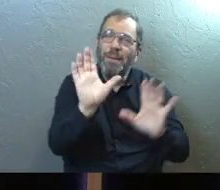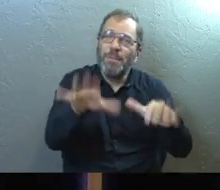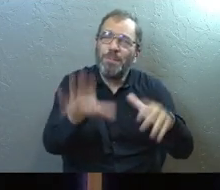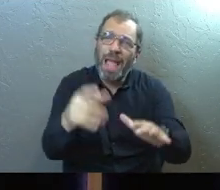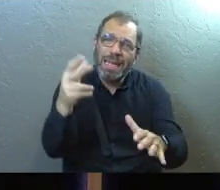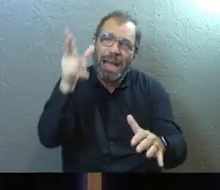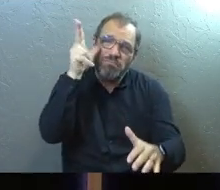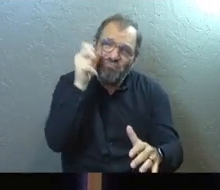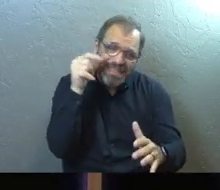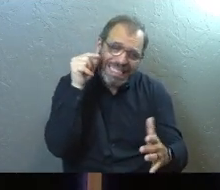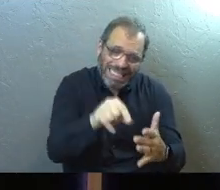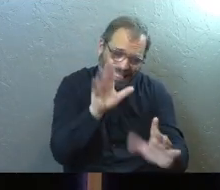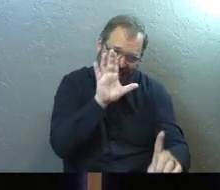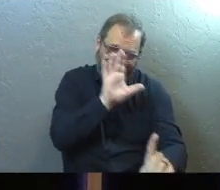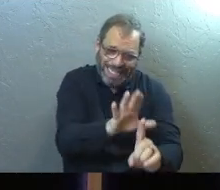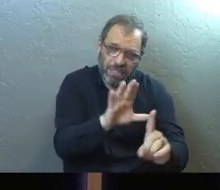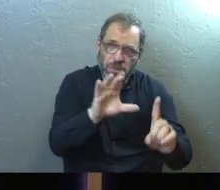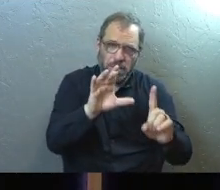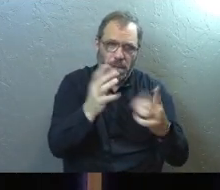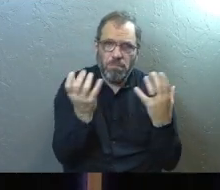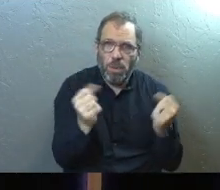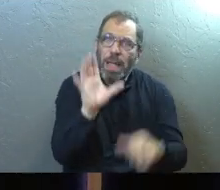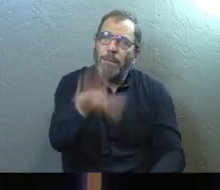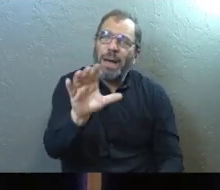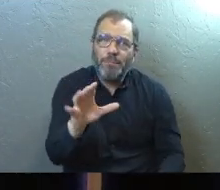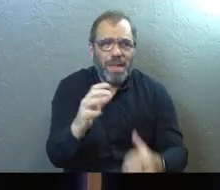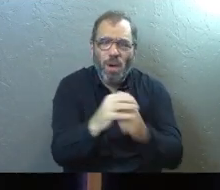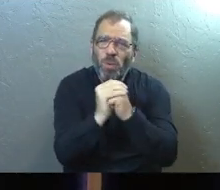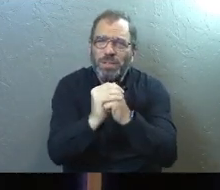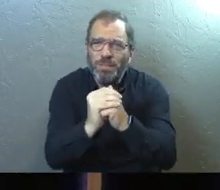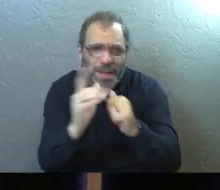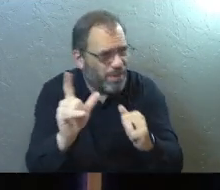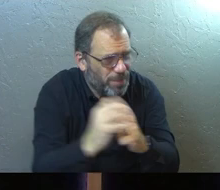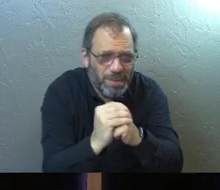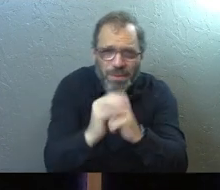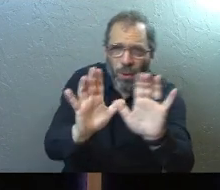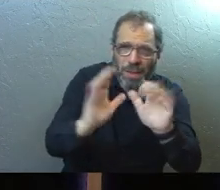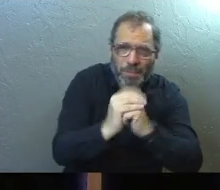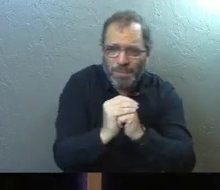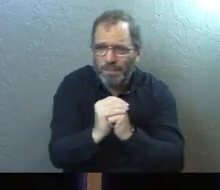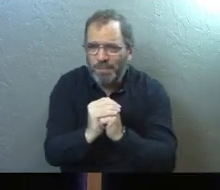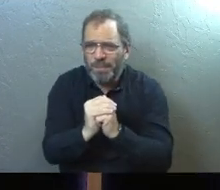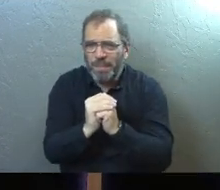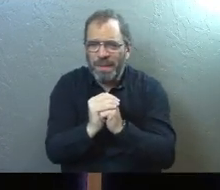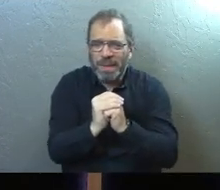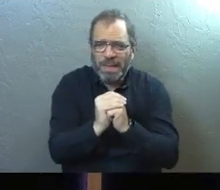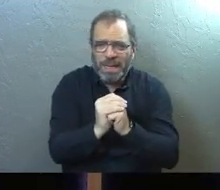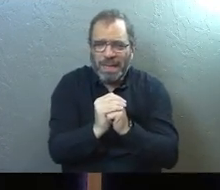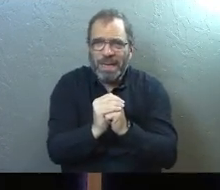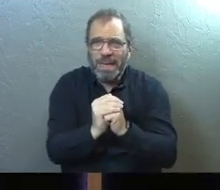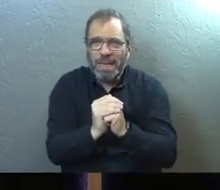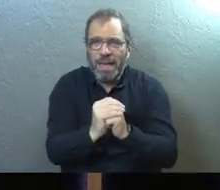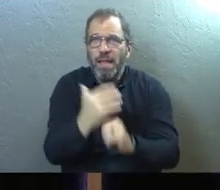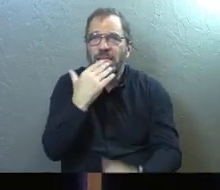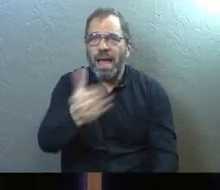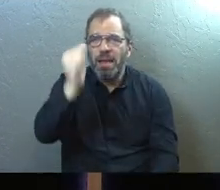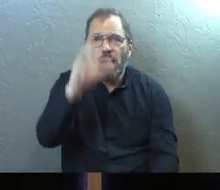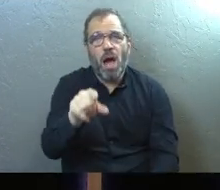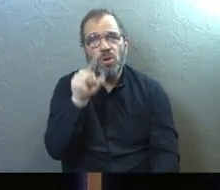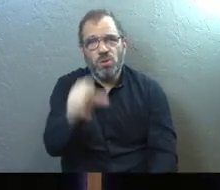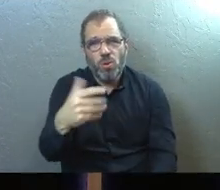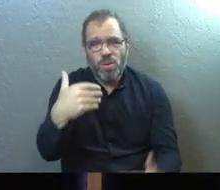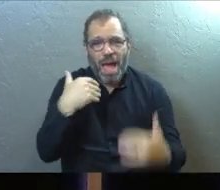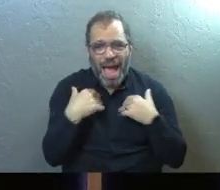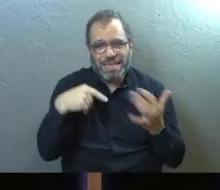I want you to see it all in his words. But if I could just worship for just a second here before you. And just say that, thank God you